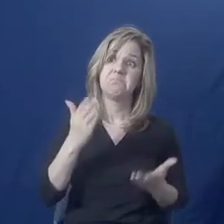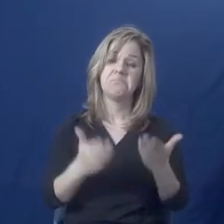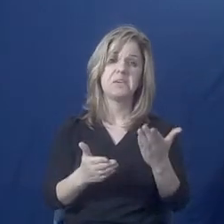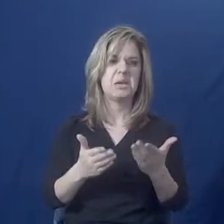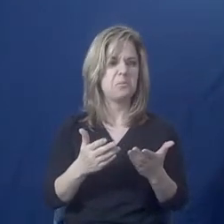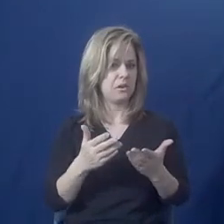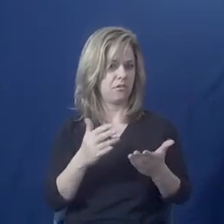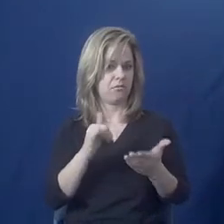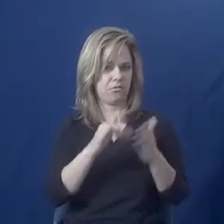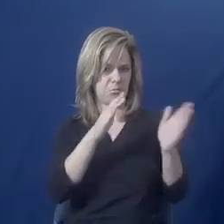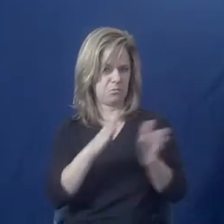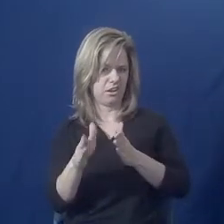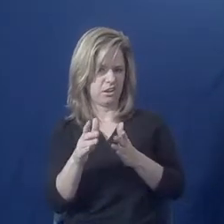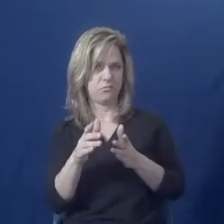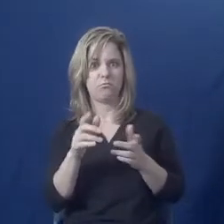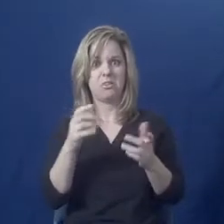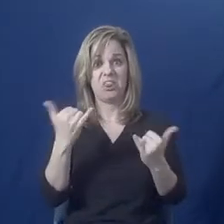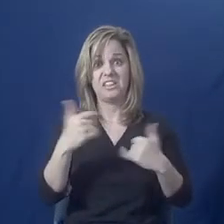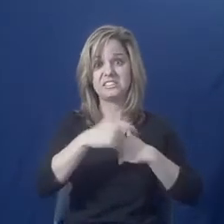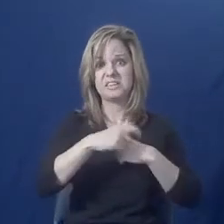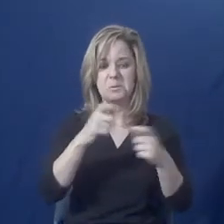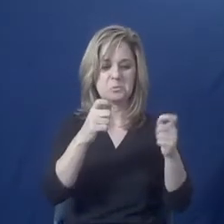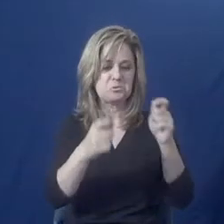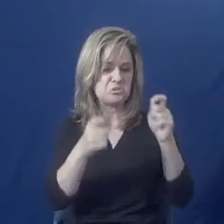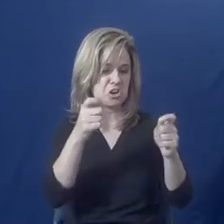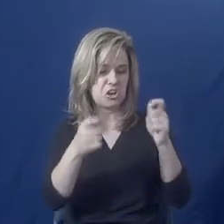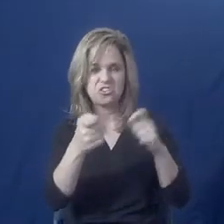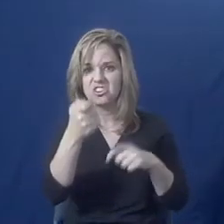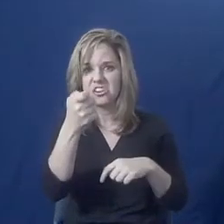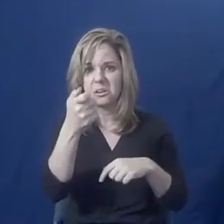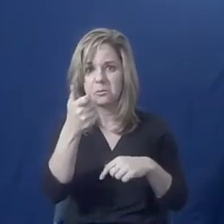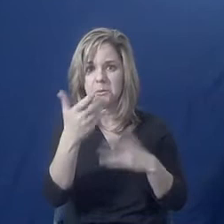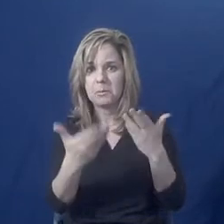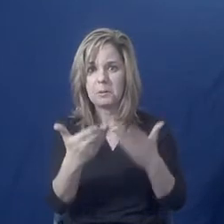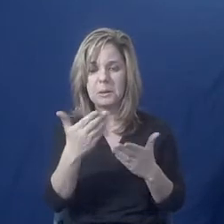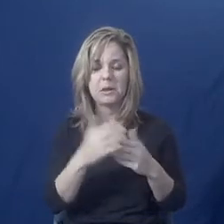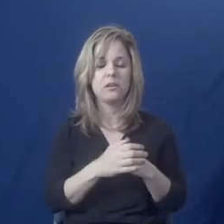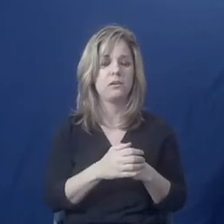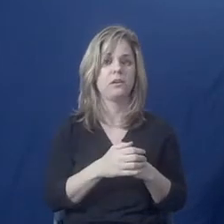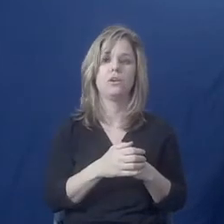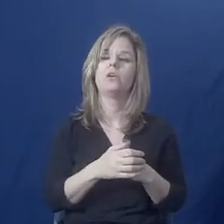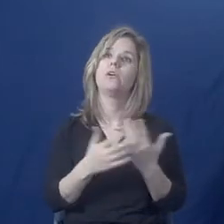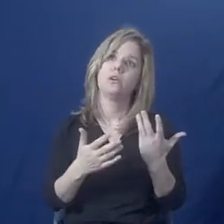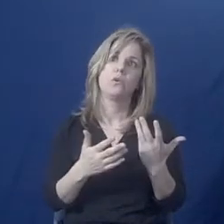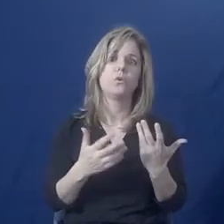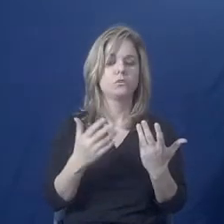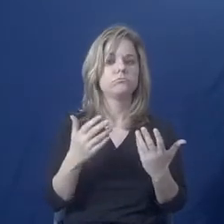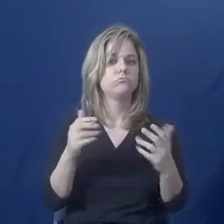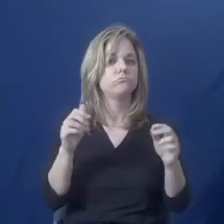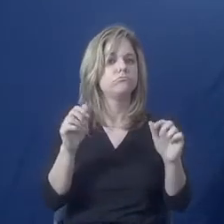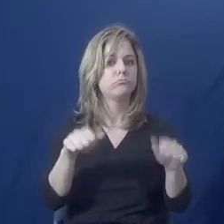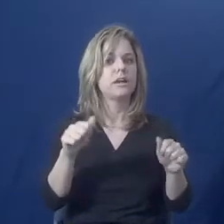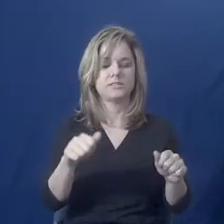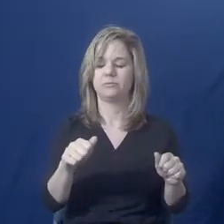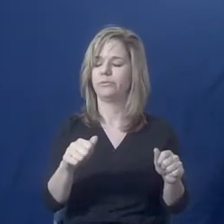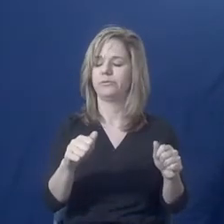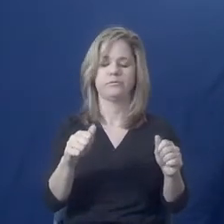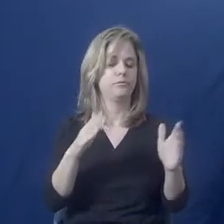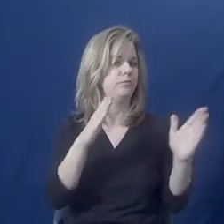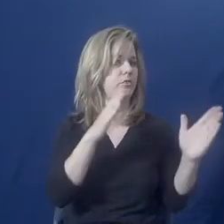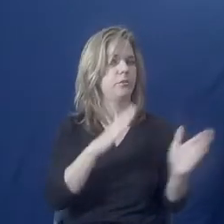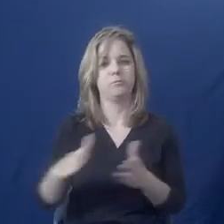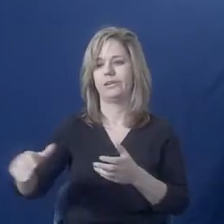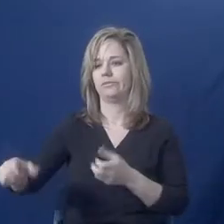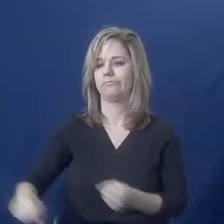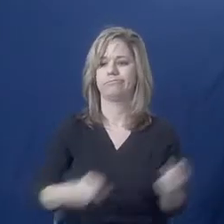tweaking. Just one or two things need to be changed. Or it may be that the whole thing needs to kind